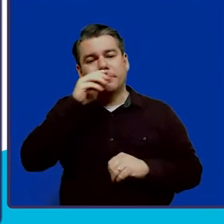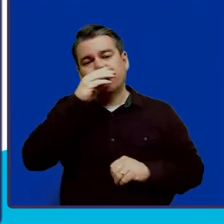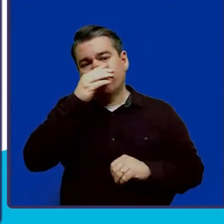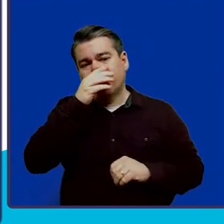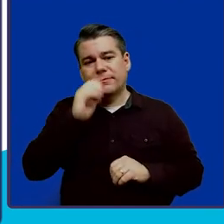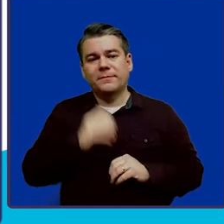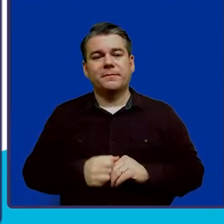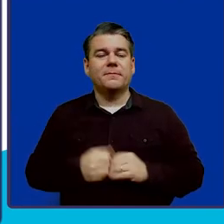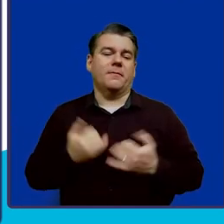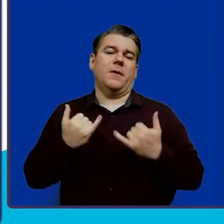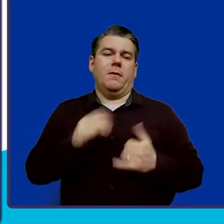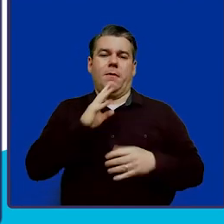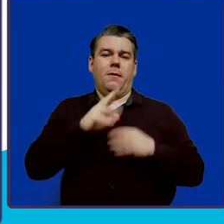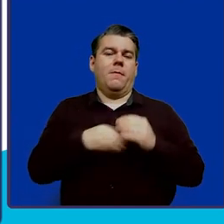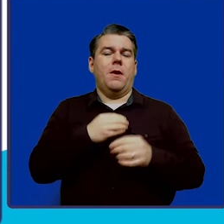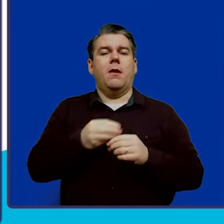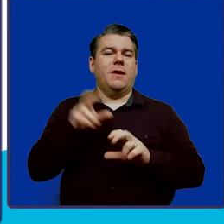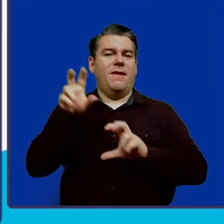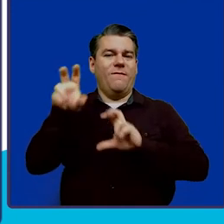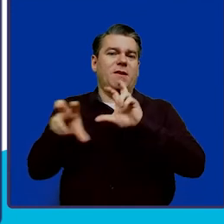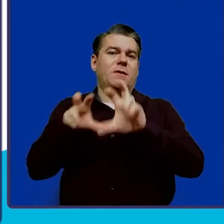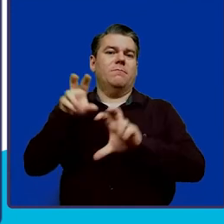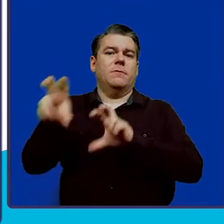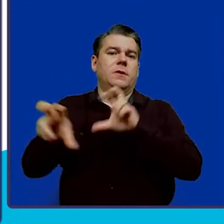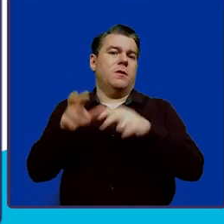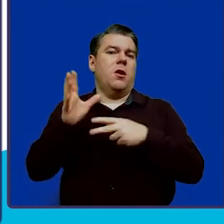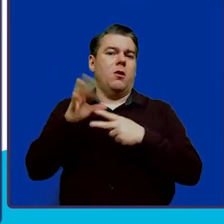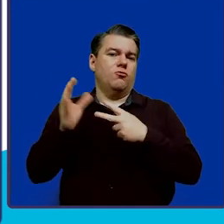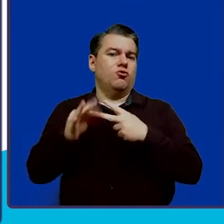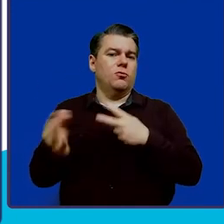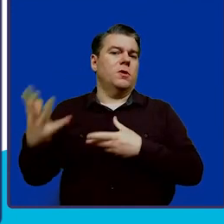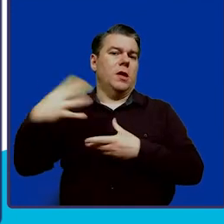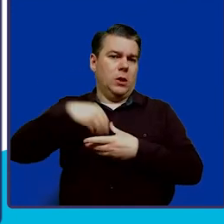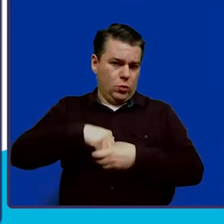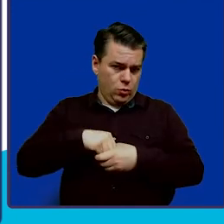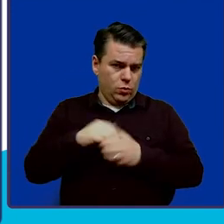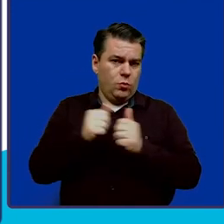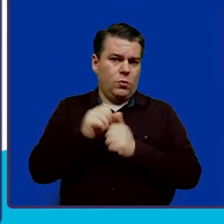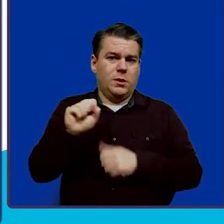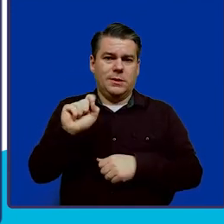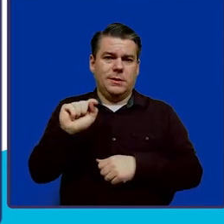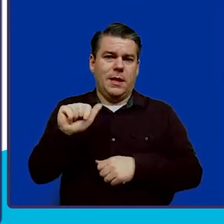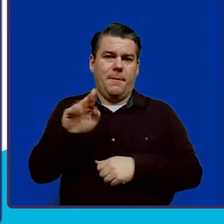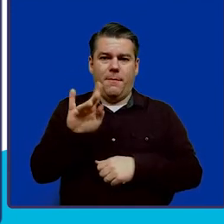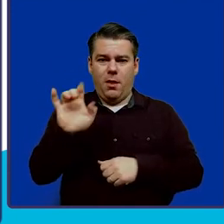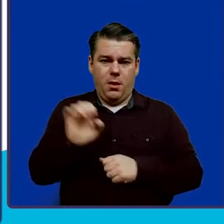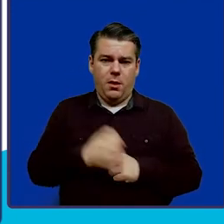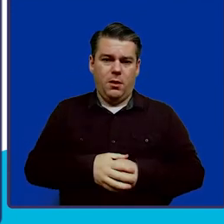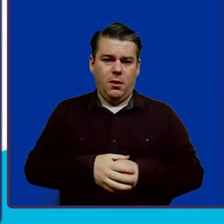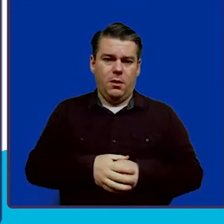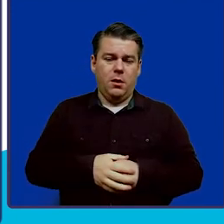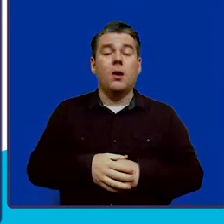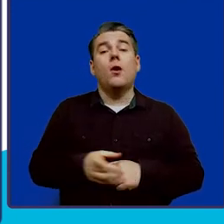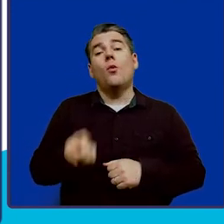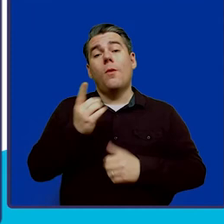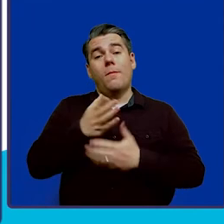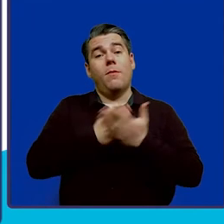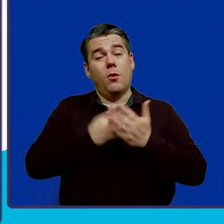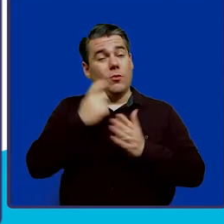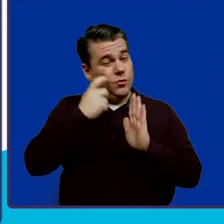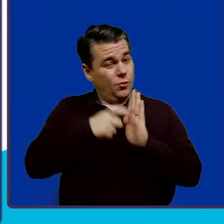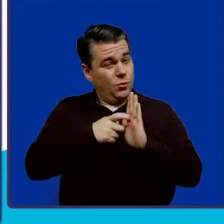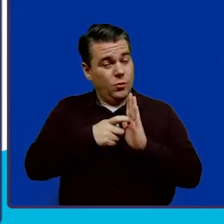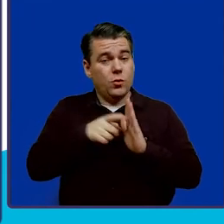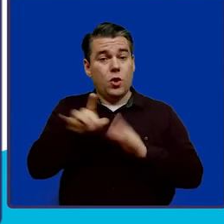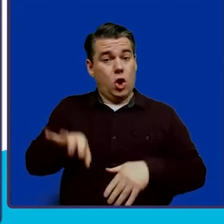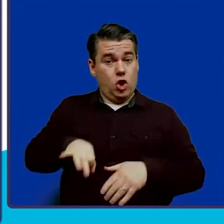So, let's talk a little bit about the investment options that are included with the Stable account. And one piece to note, when